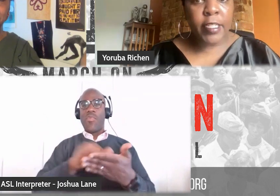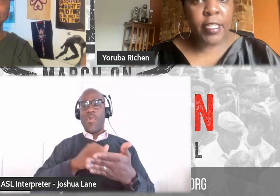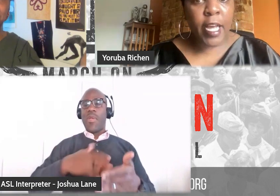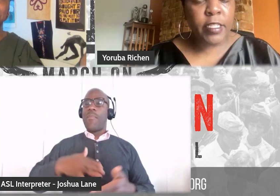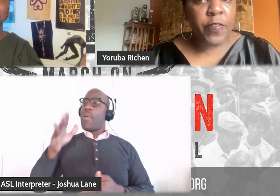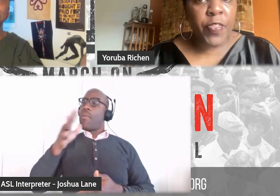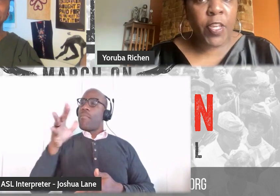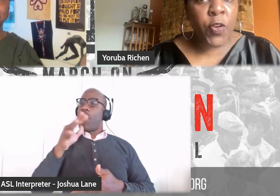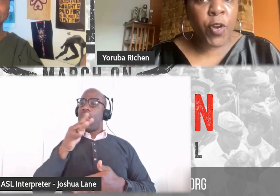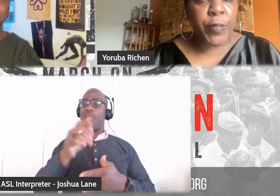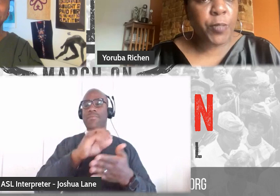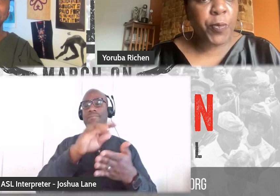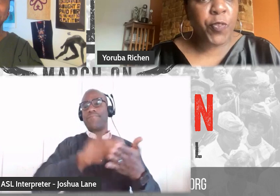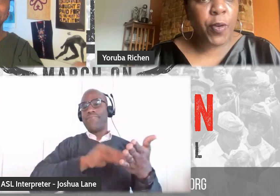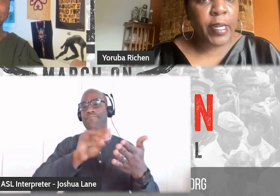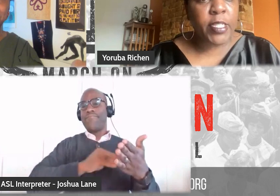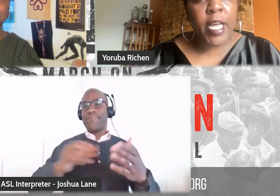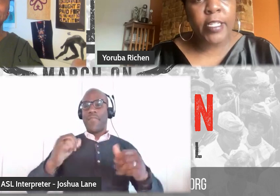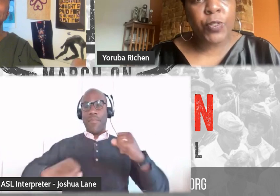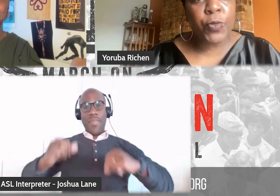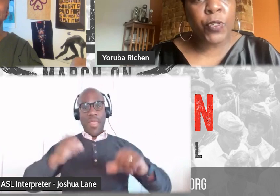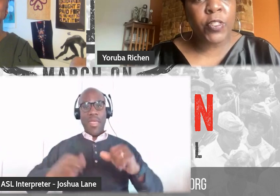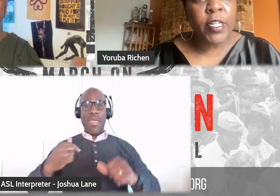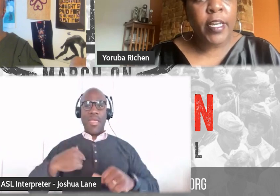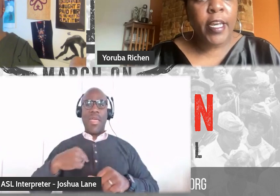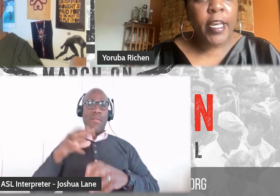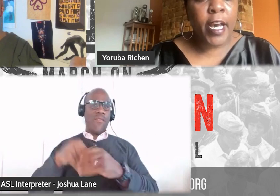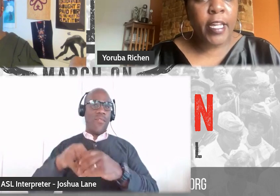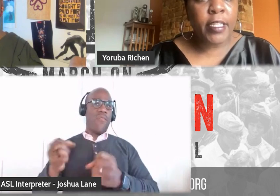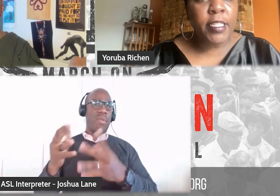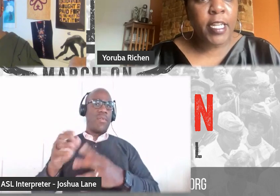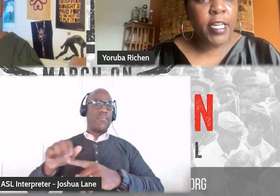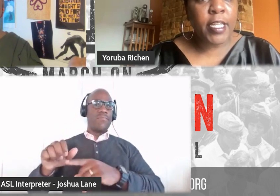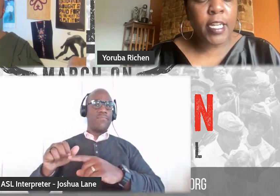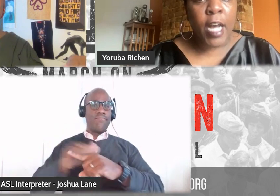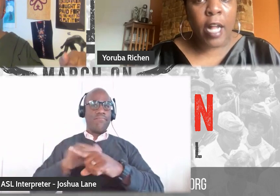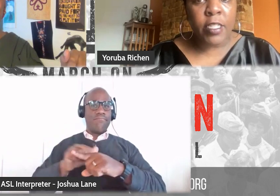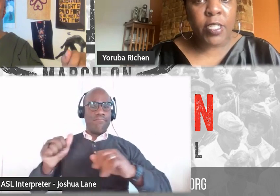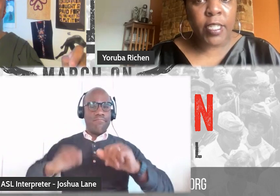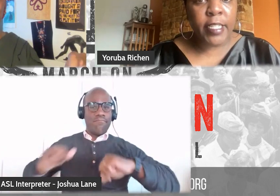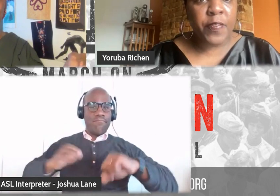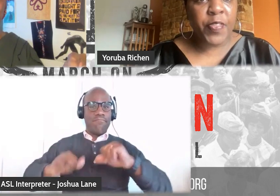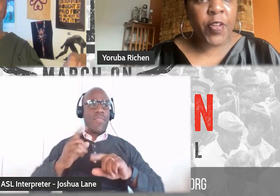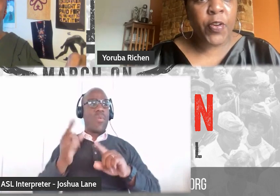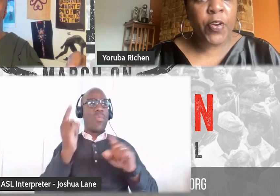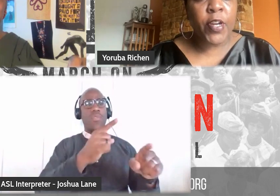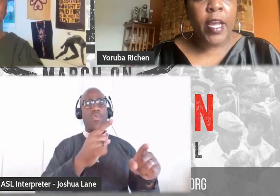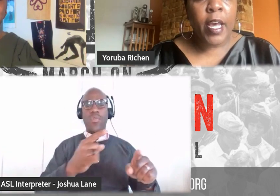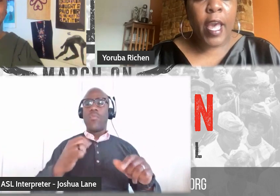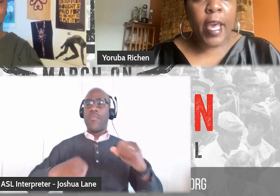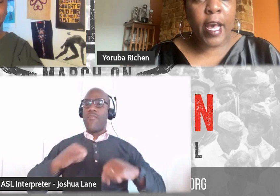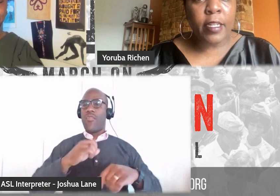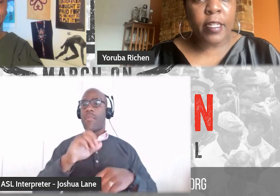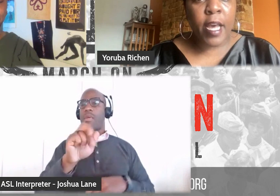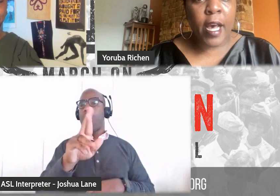I did lots of theater. I went to performing arts high school. up in the city and then in college, did lots of theater.